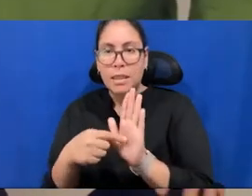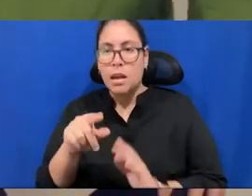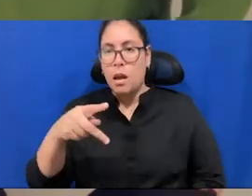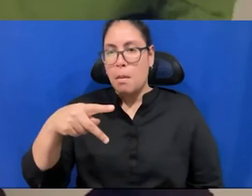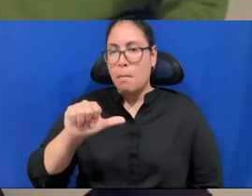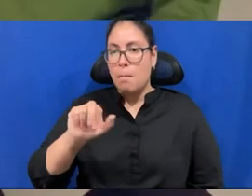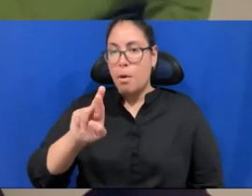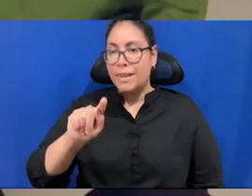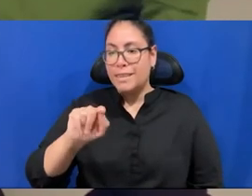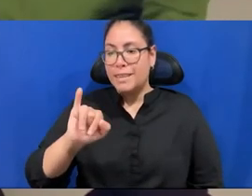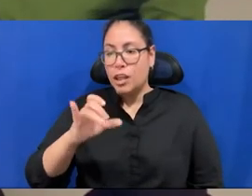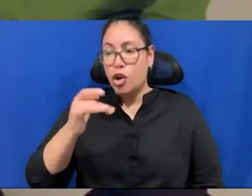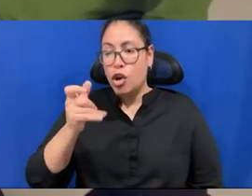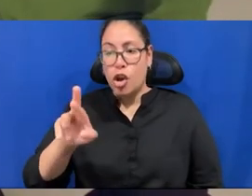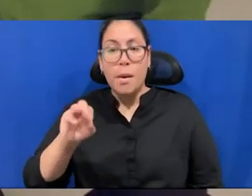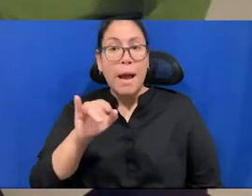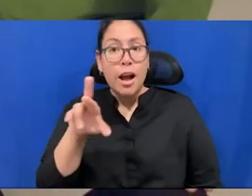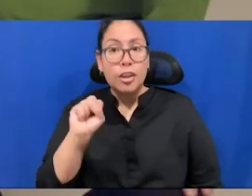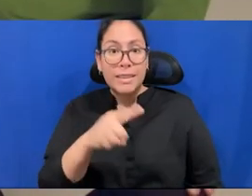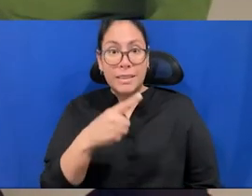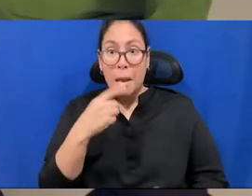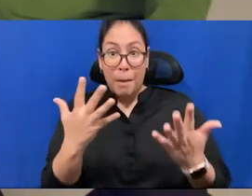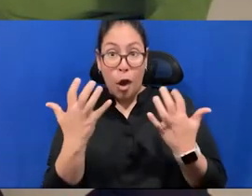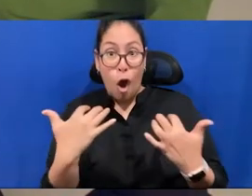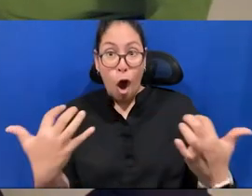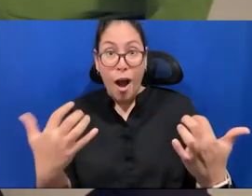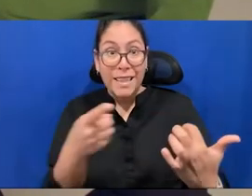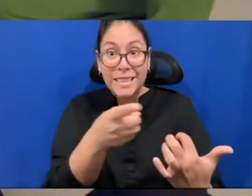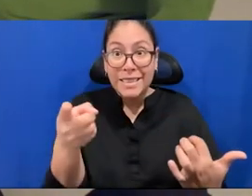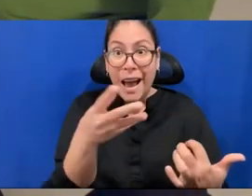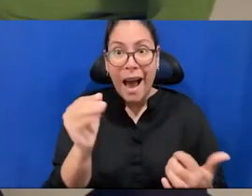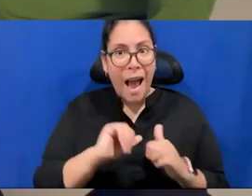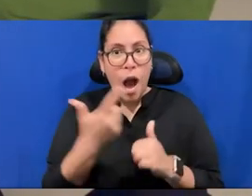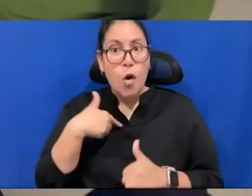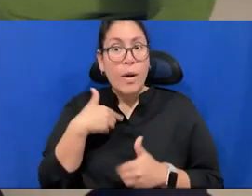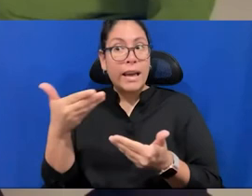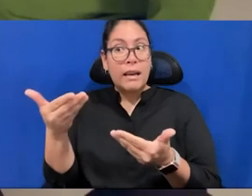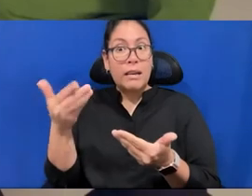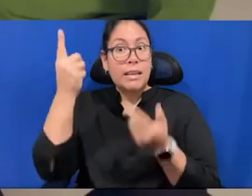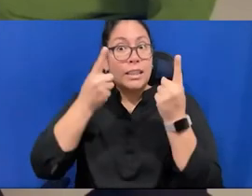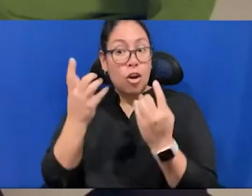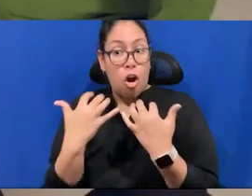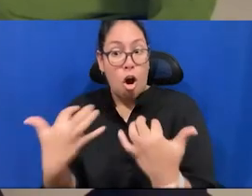also, right? I mean, how we invite the spiders, we might, right?